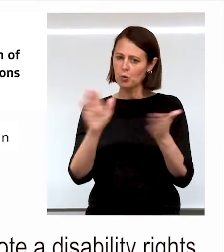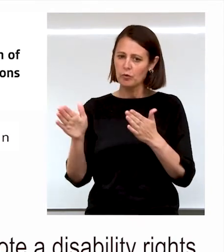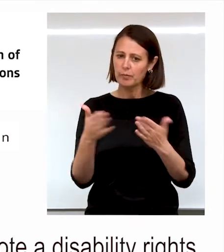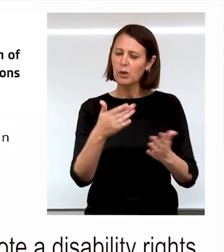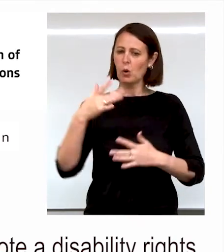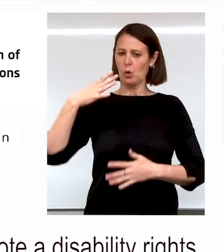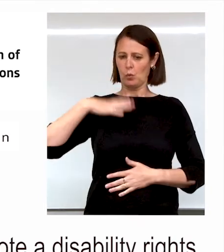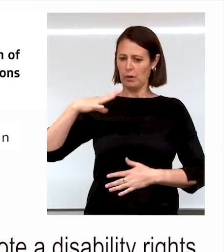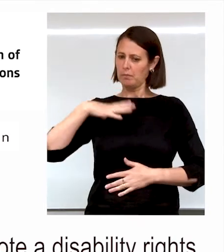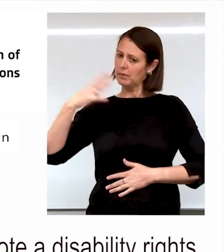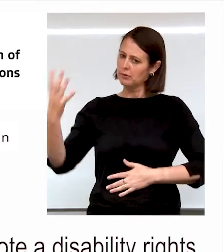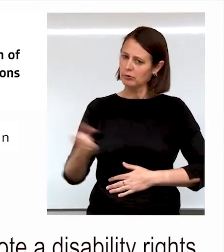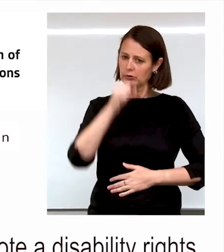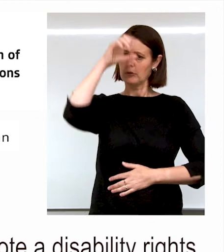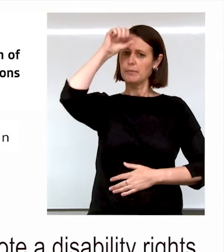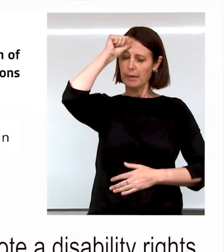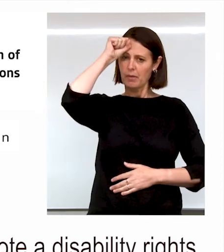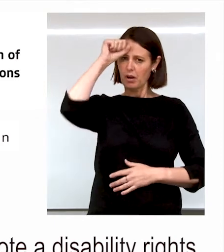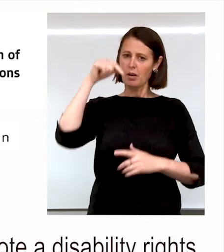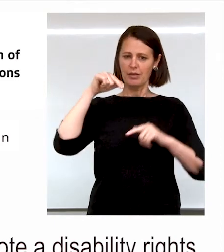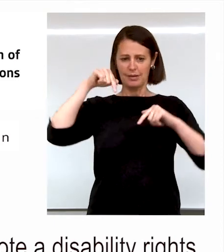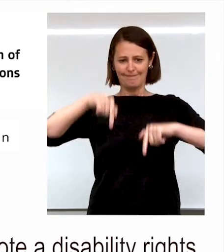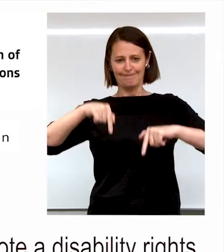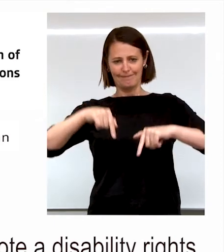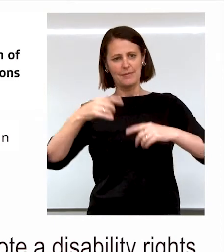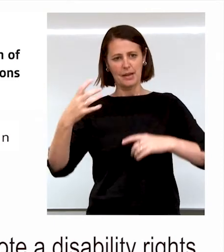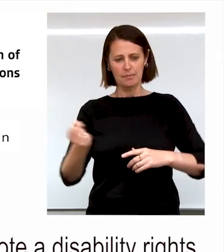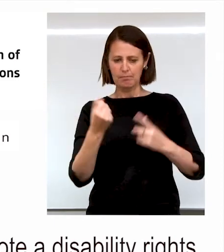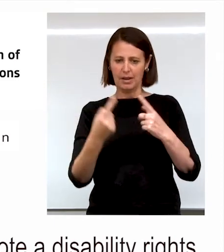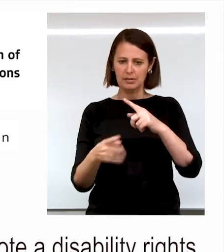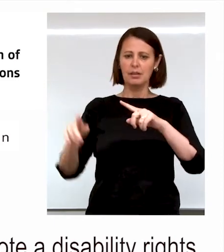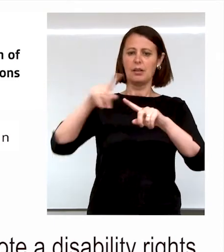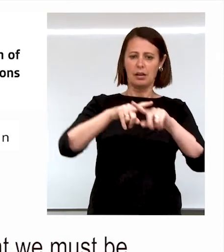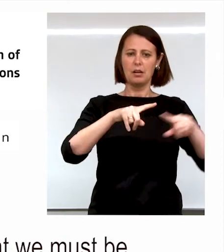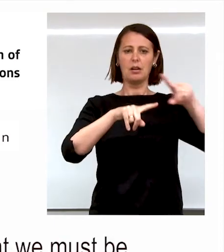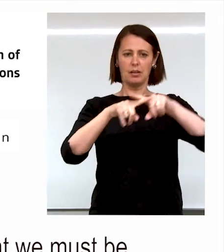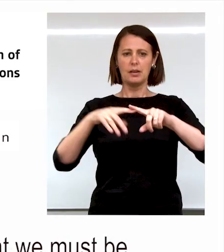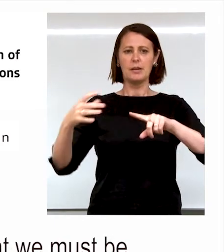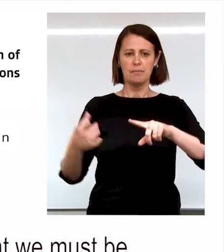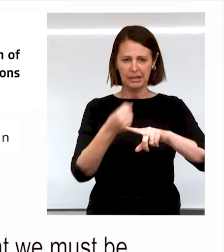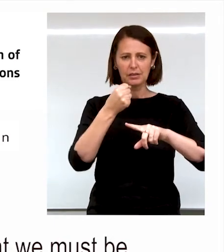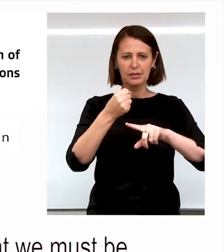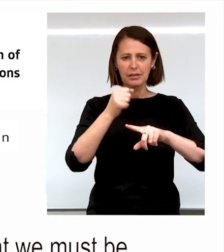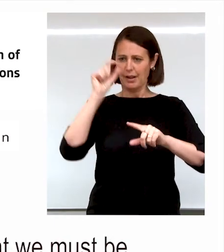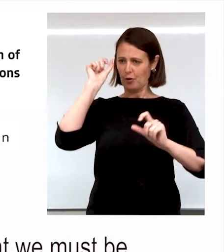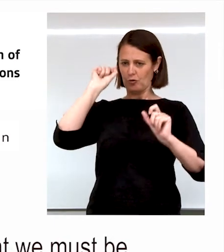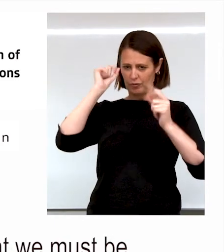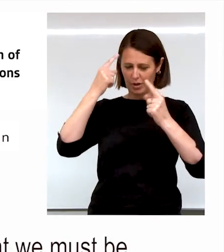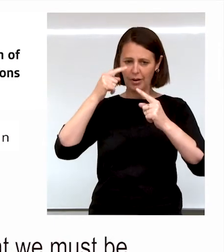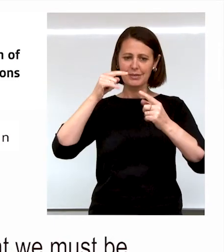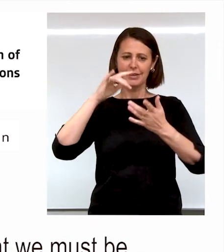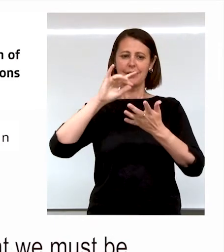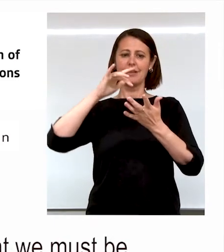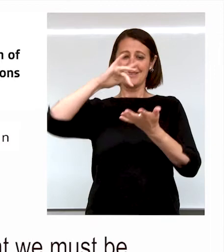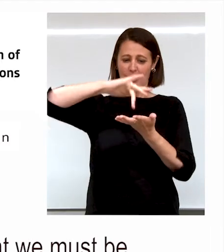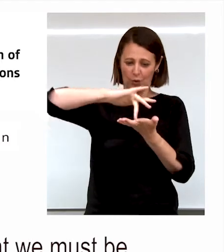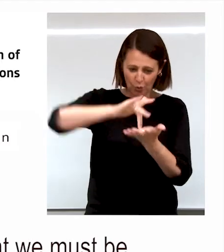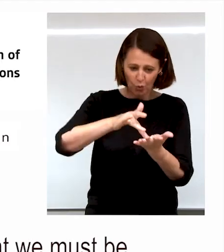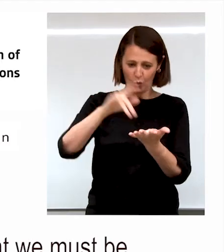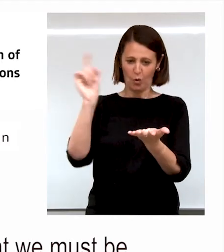we must always remember that it must be intersectional and recognise at the very core of it